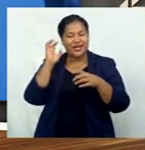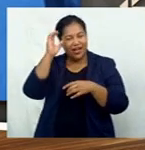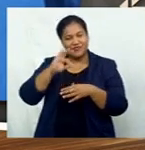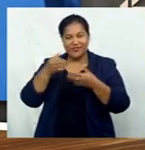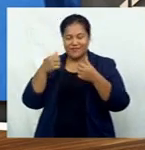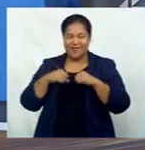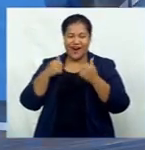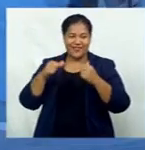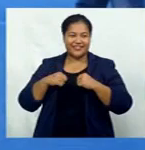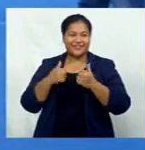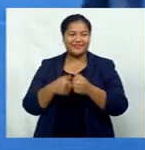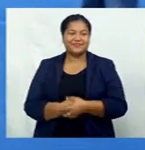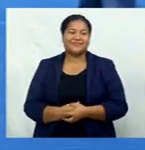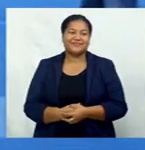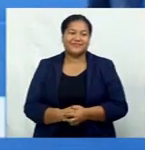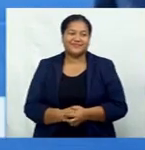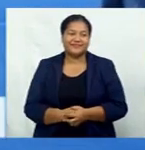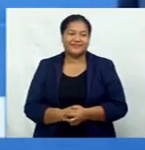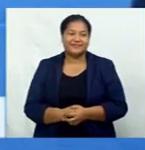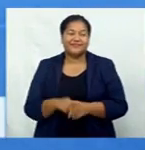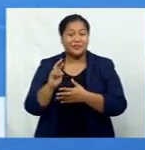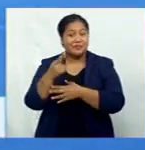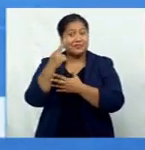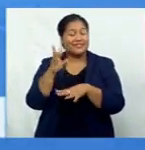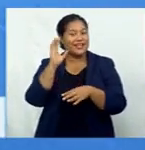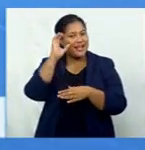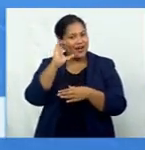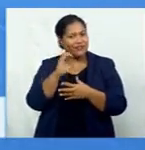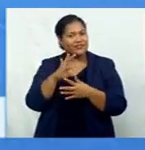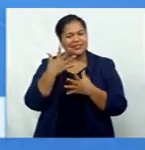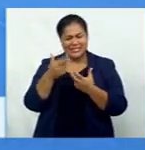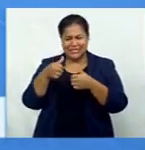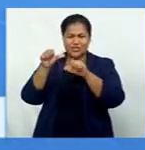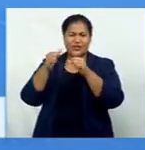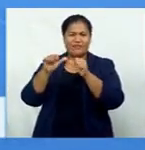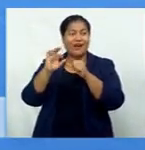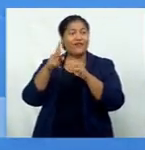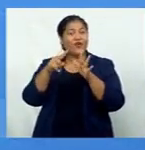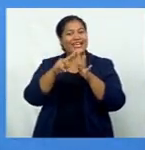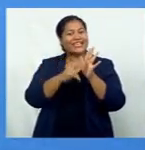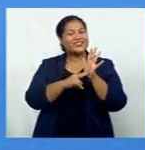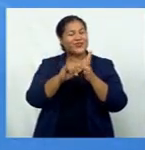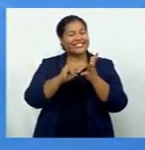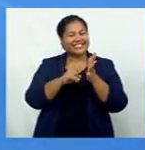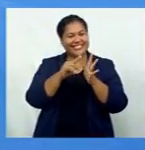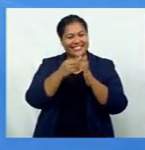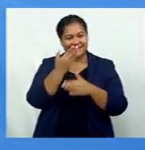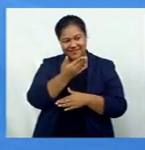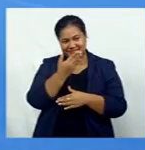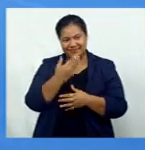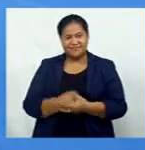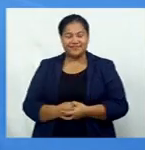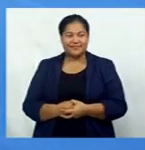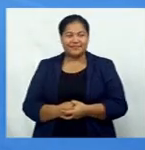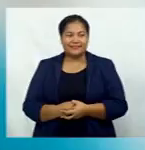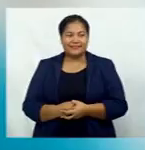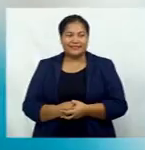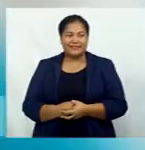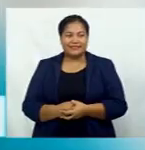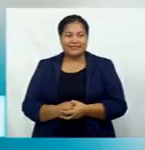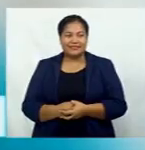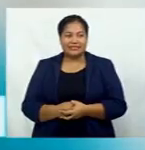Tavi has more. Representing the country is a milestone achievement for Inosi Matea. It's a mixed event and